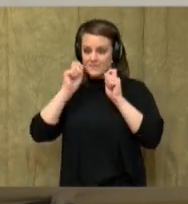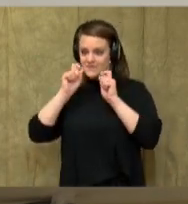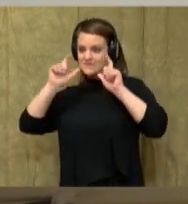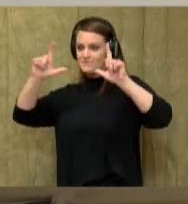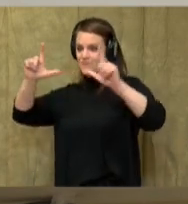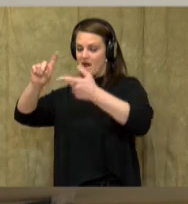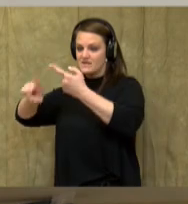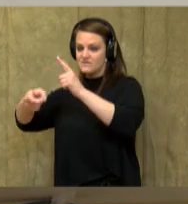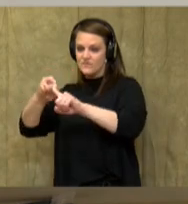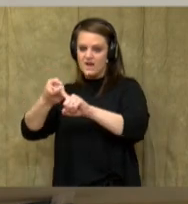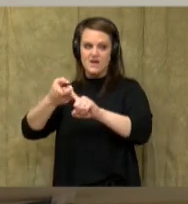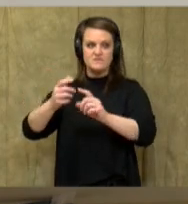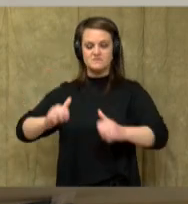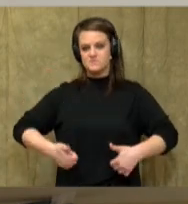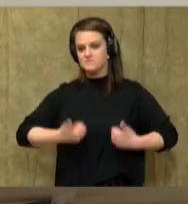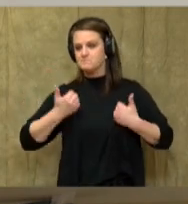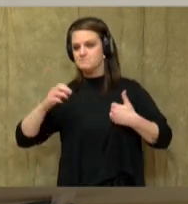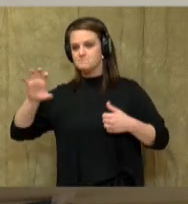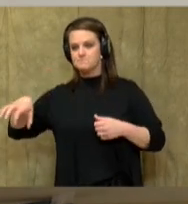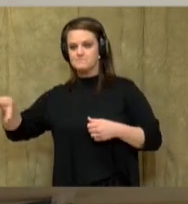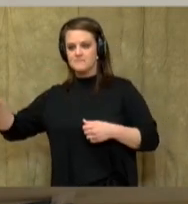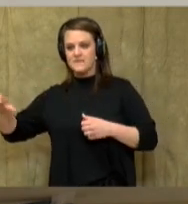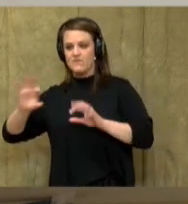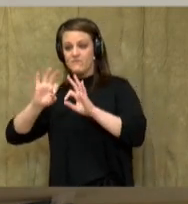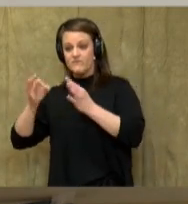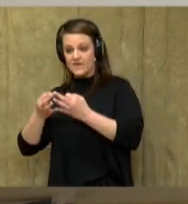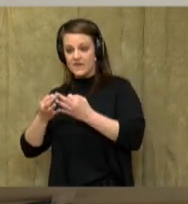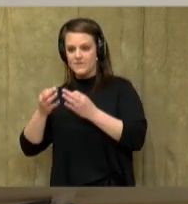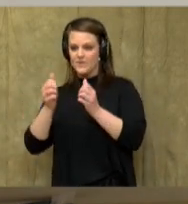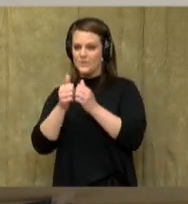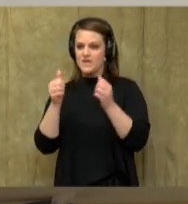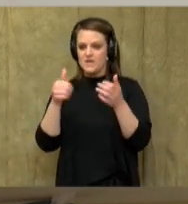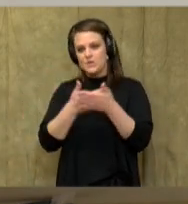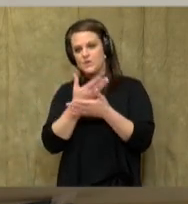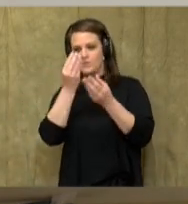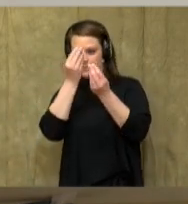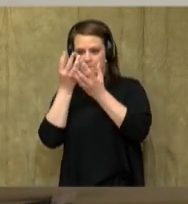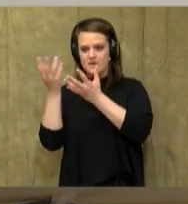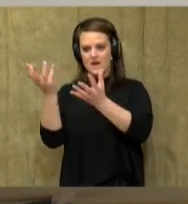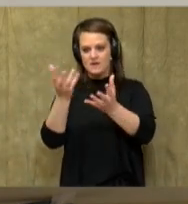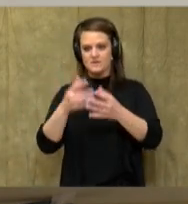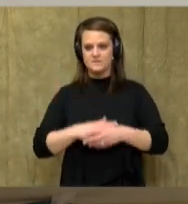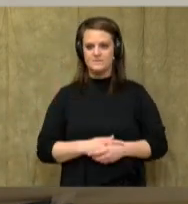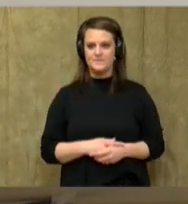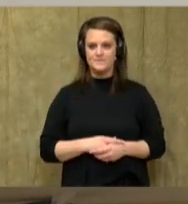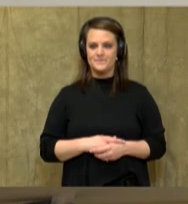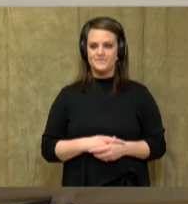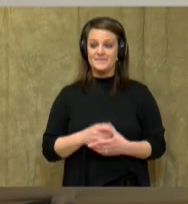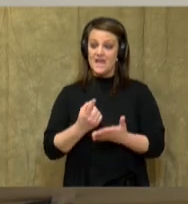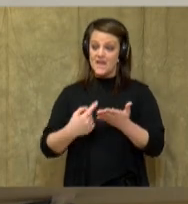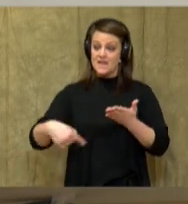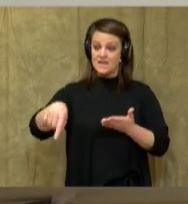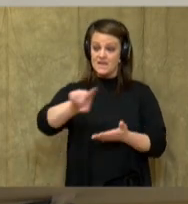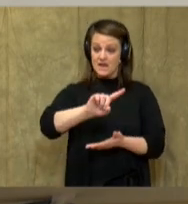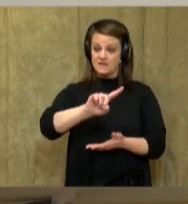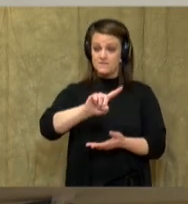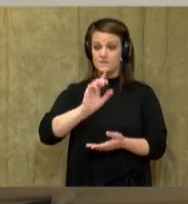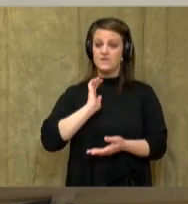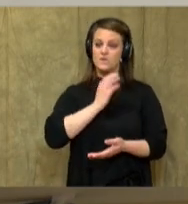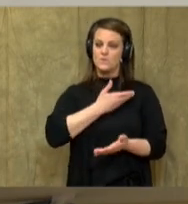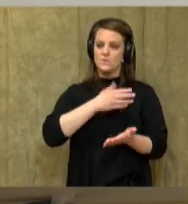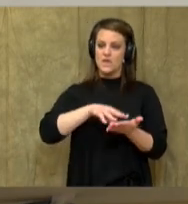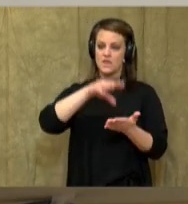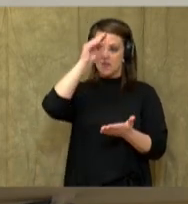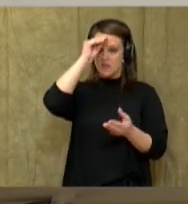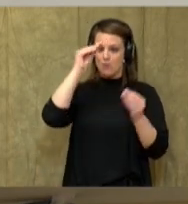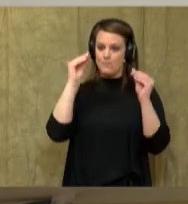friends, your neighbors, or even your family members with that new knowledge. Next week, we are going to learn more